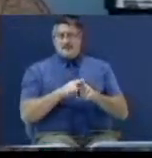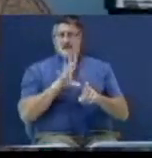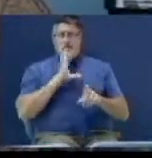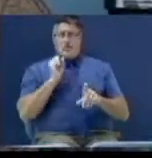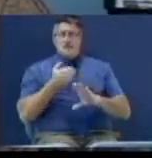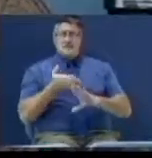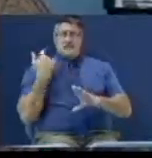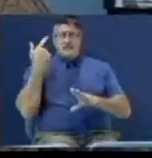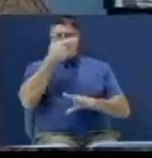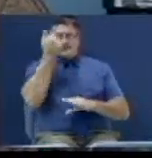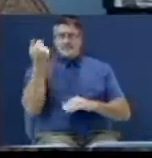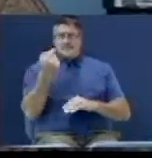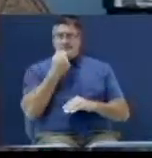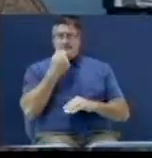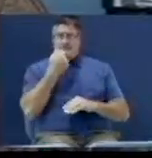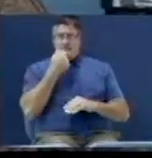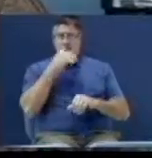person.